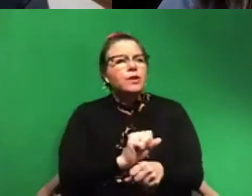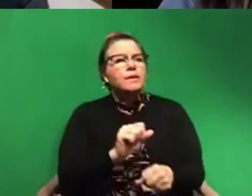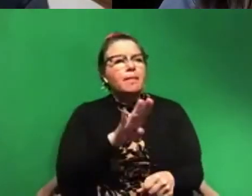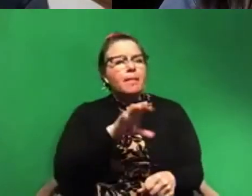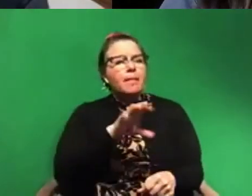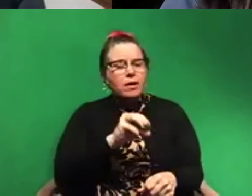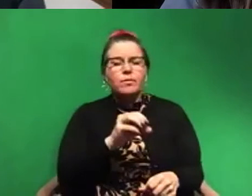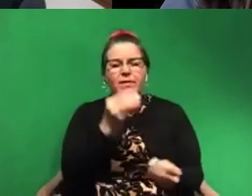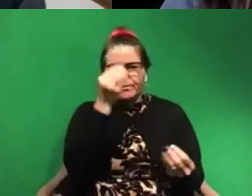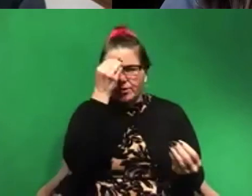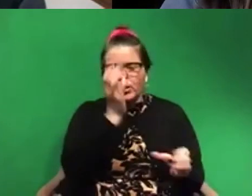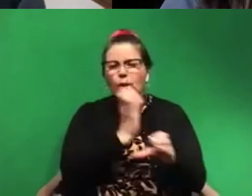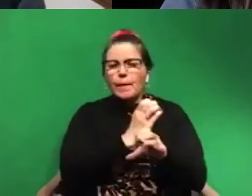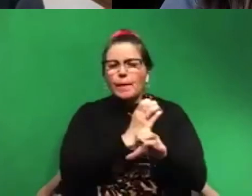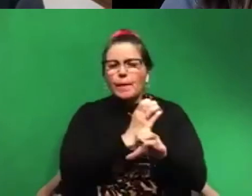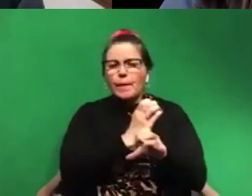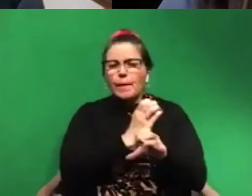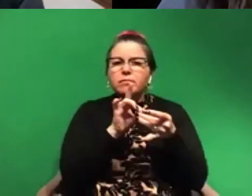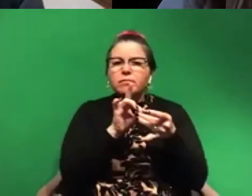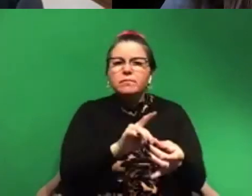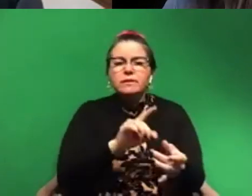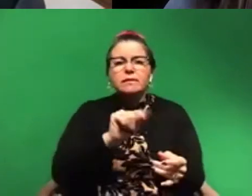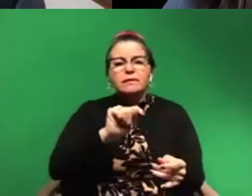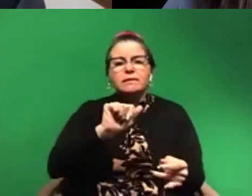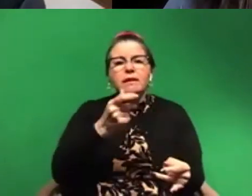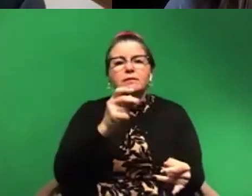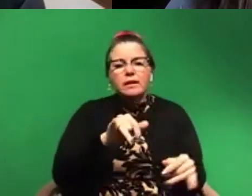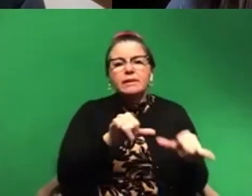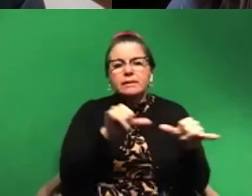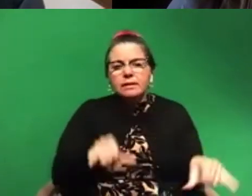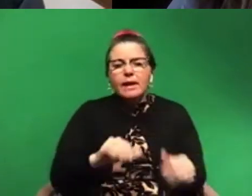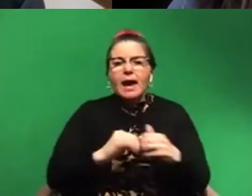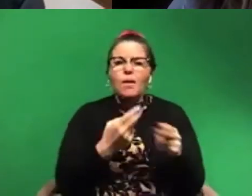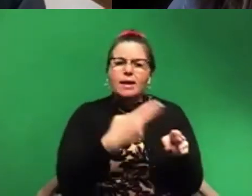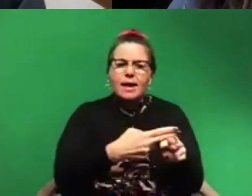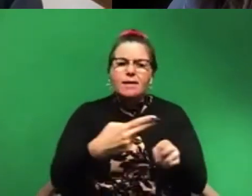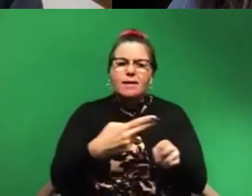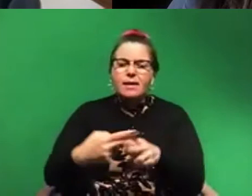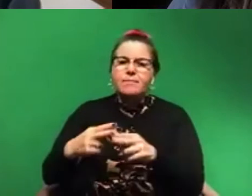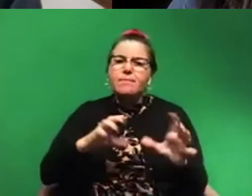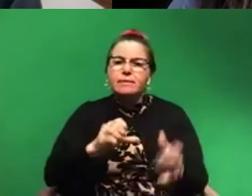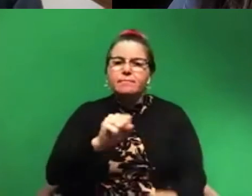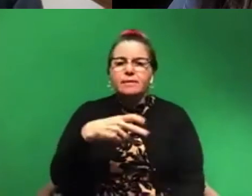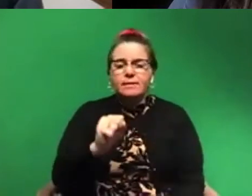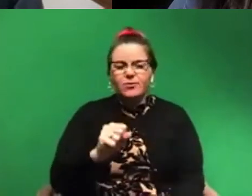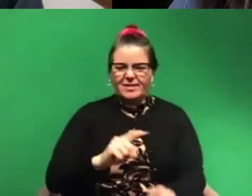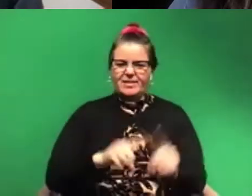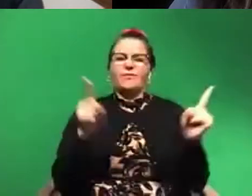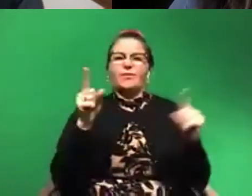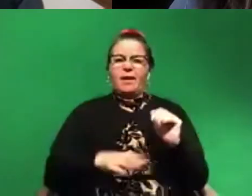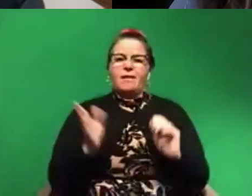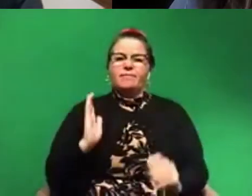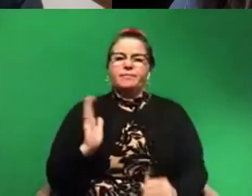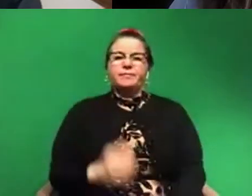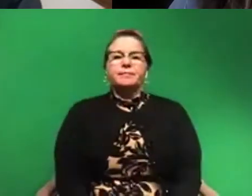taxonomy and systematics, how we name species, which is a really different thing to do for a while. And that slowly morphed into working